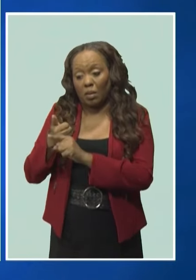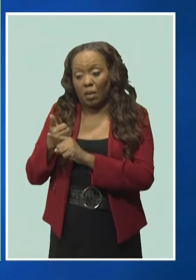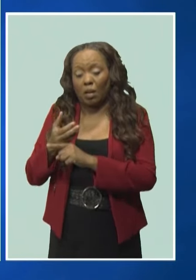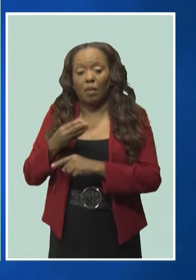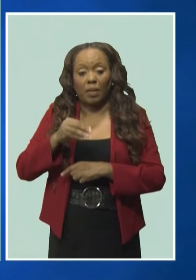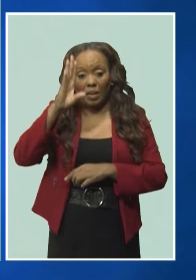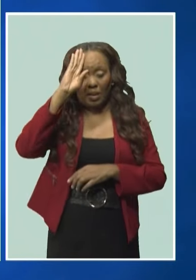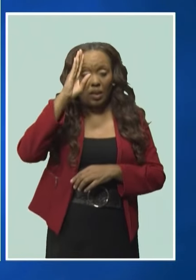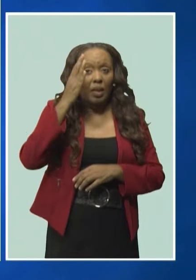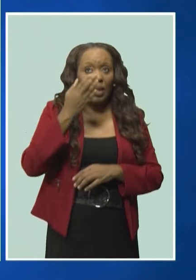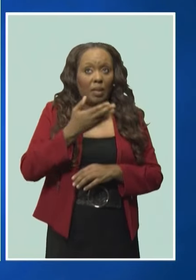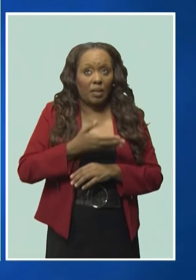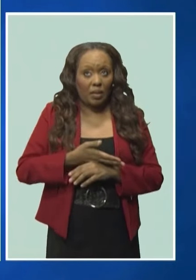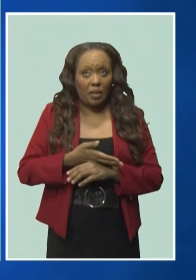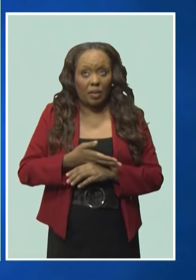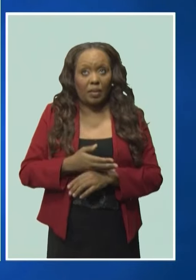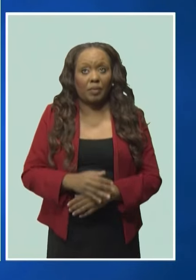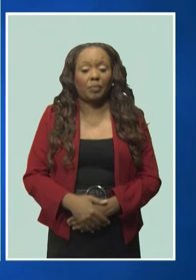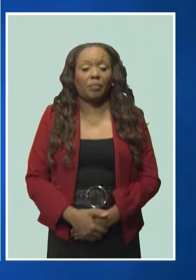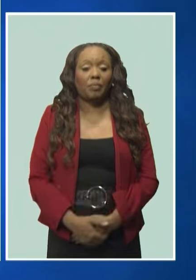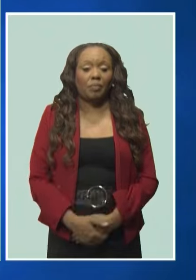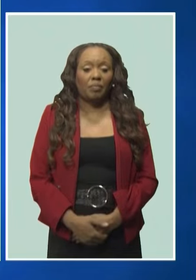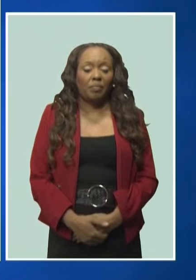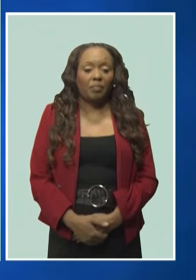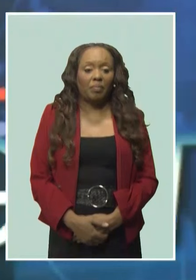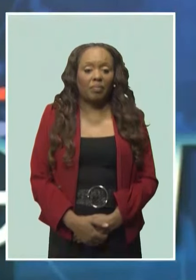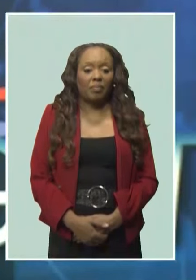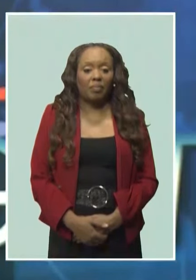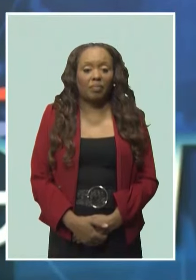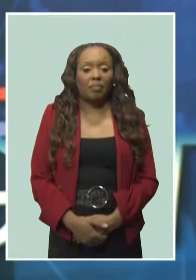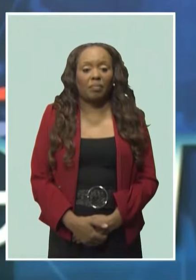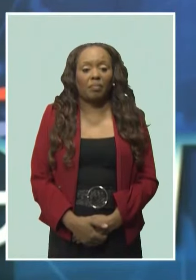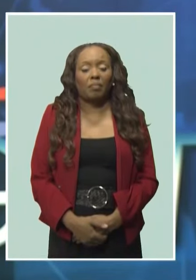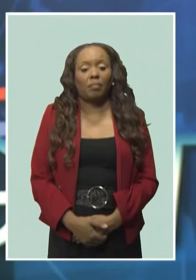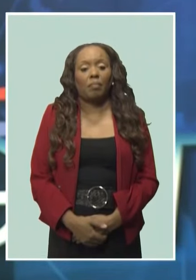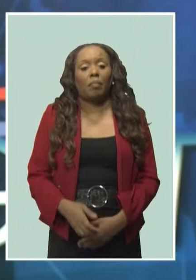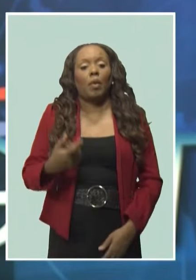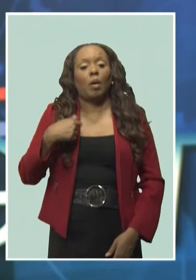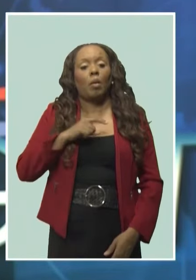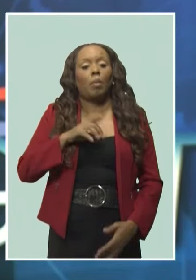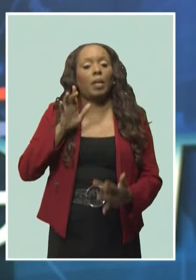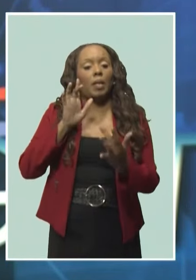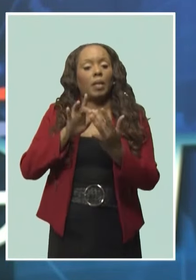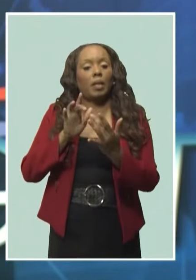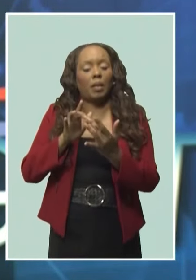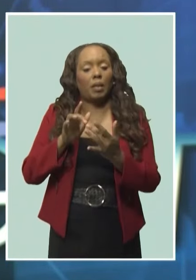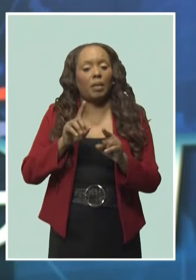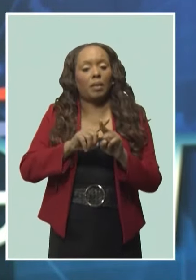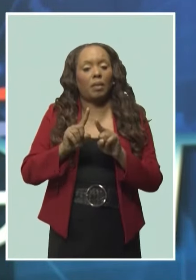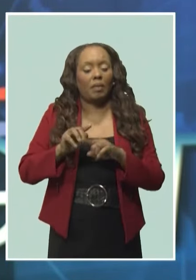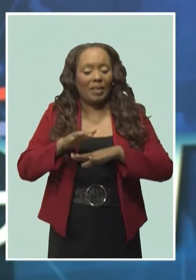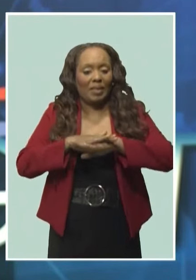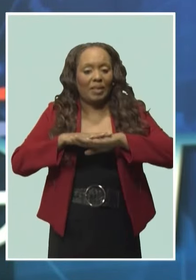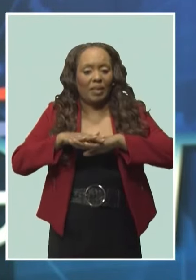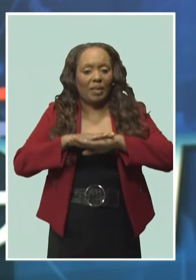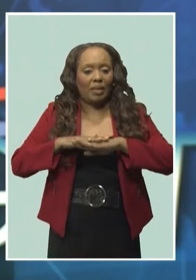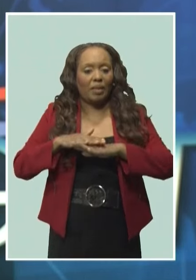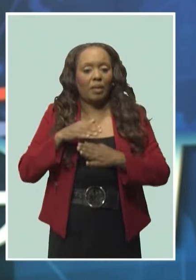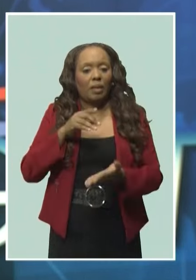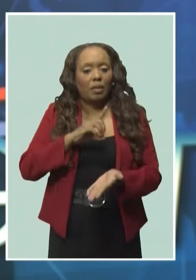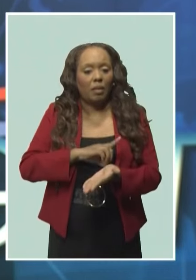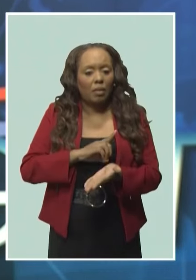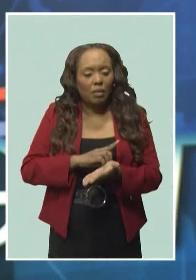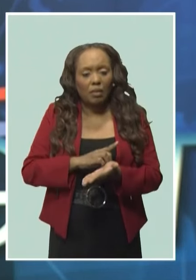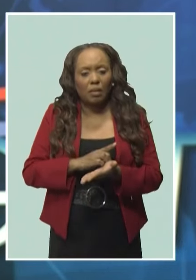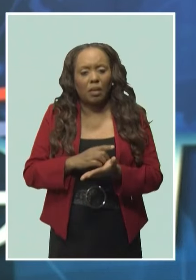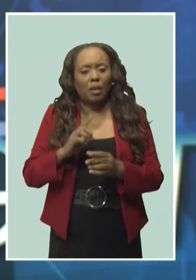Sherika Griffith, CBC News. Well, CBC News also reached out to a number of dermatologists in an effort